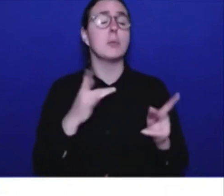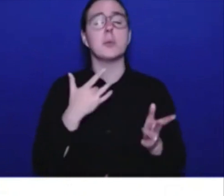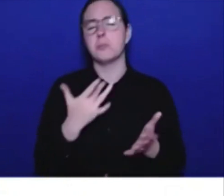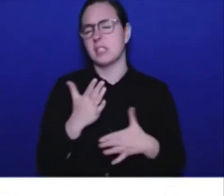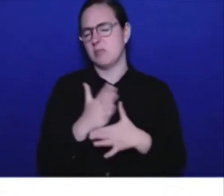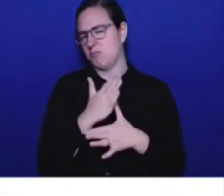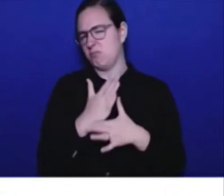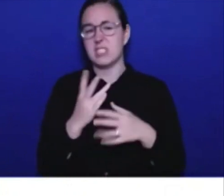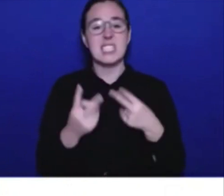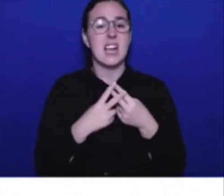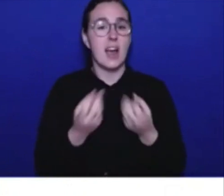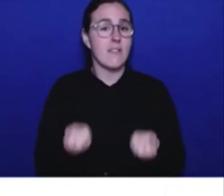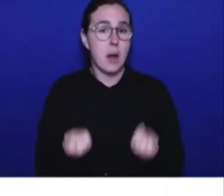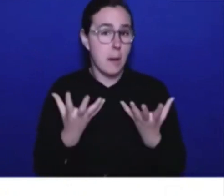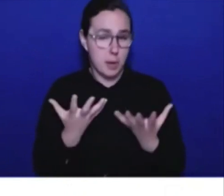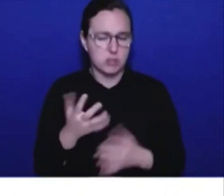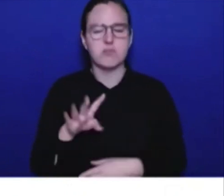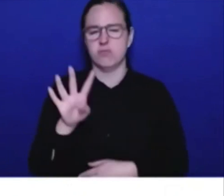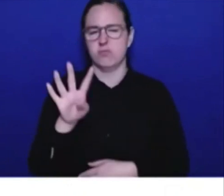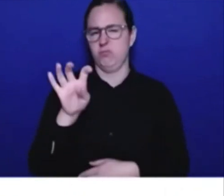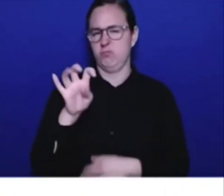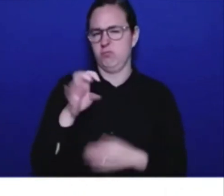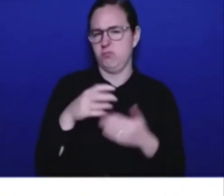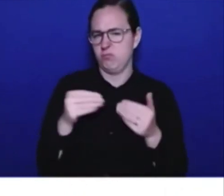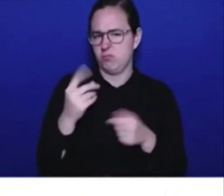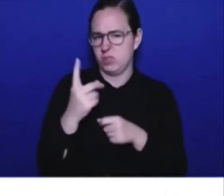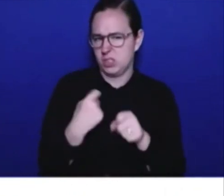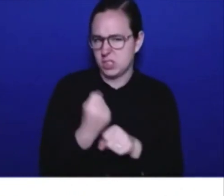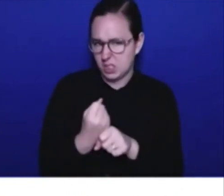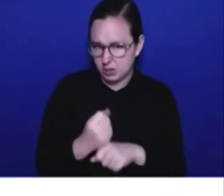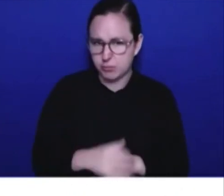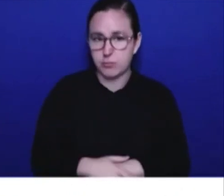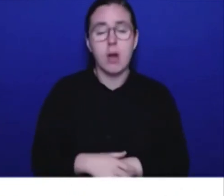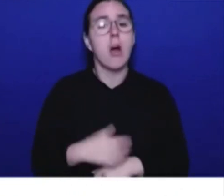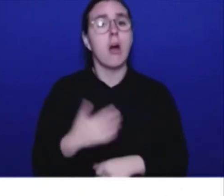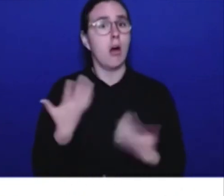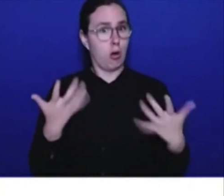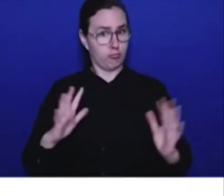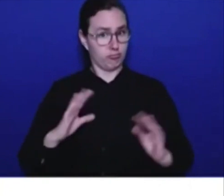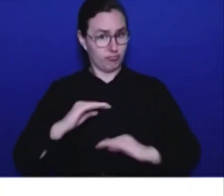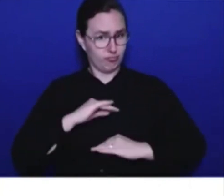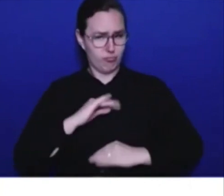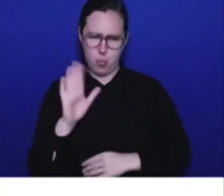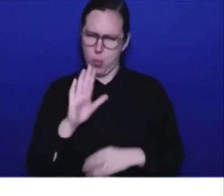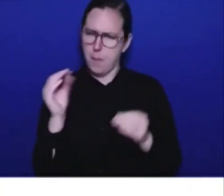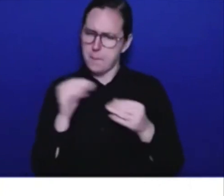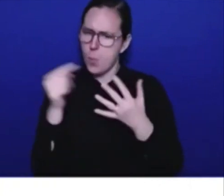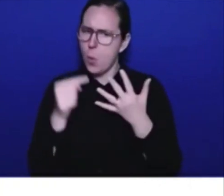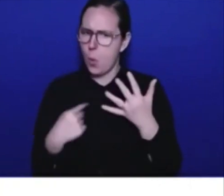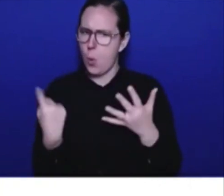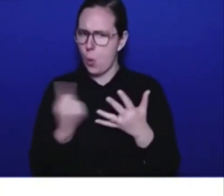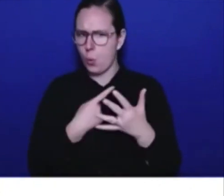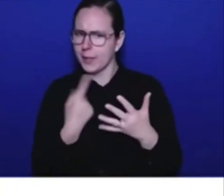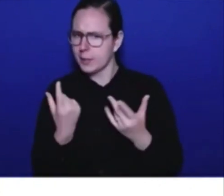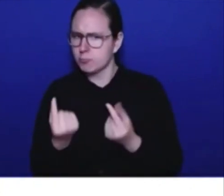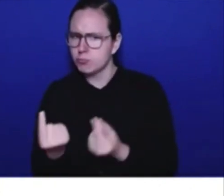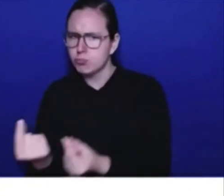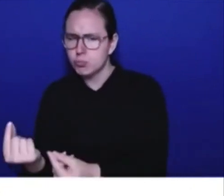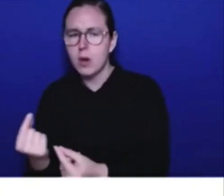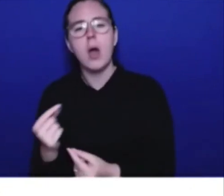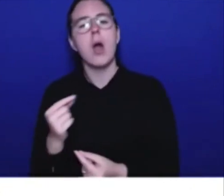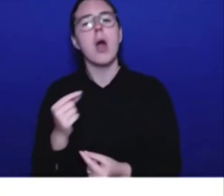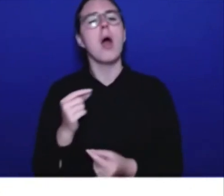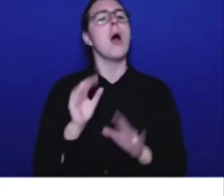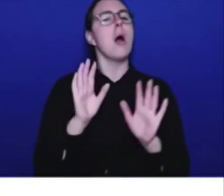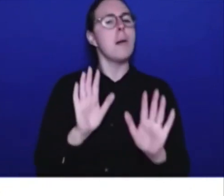There's so much more to do, and we need to do it urgently. While we've made progress, we know that many families are struggling with the costs of everyday life.